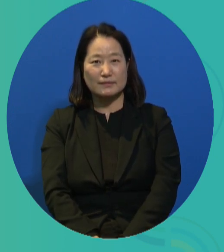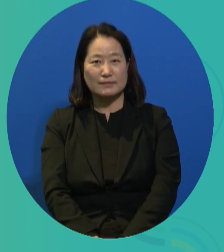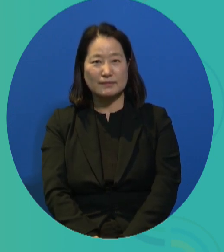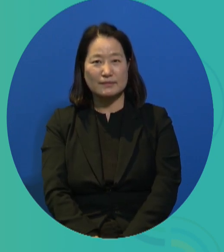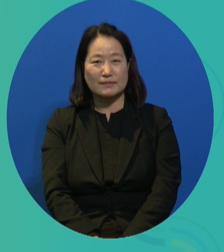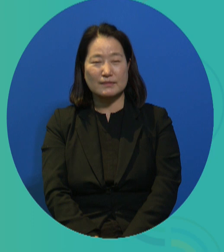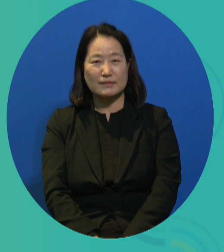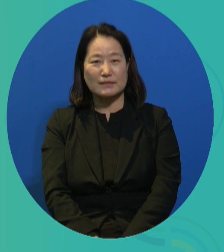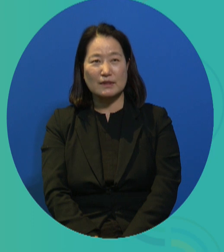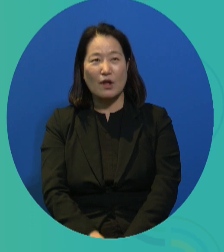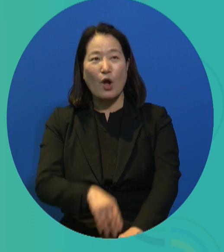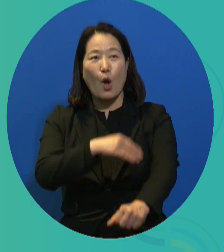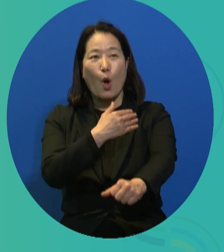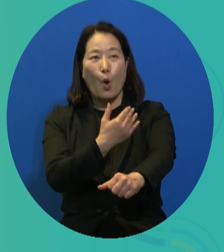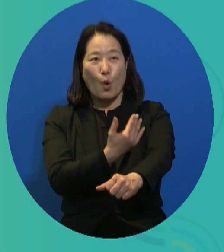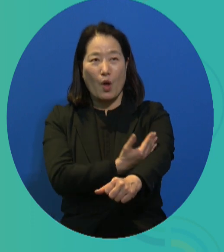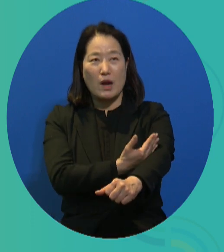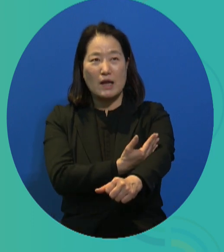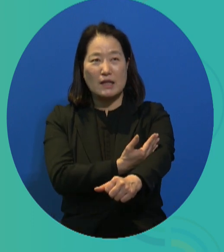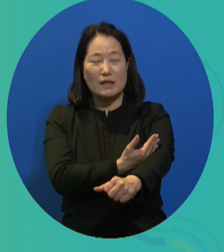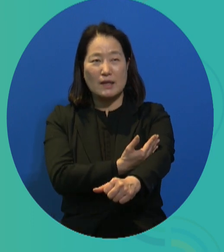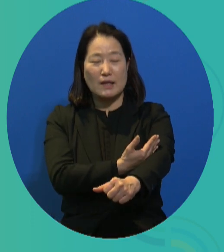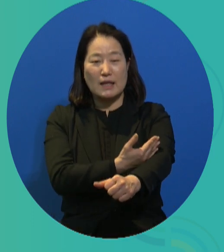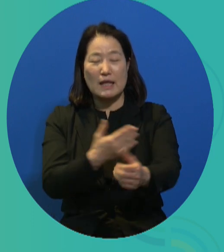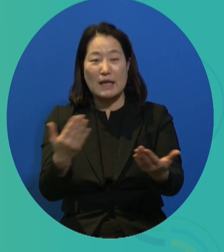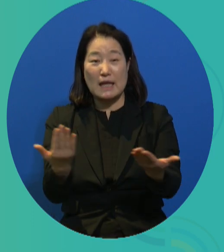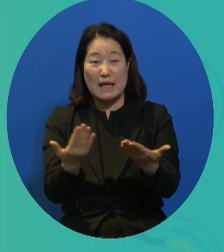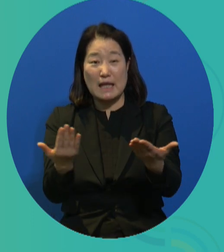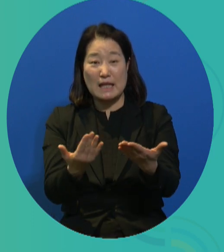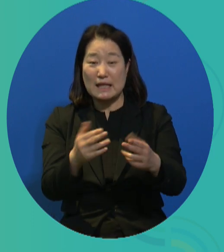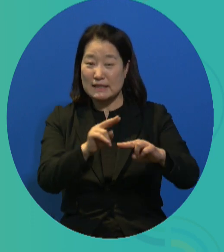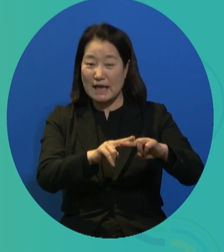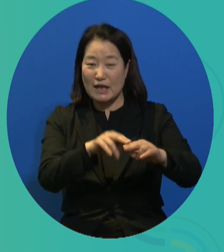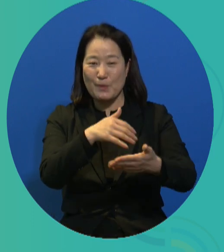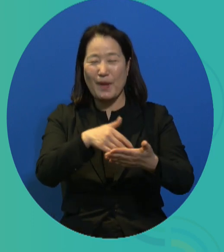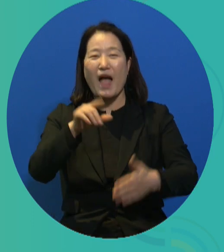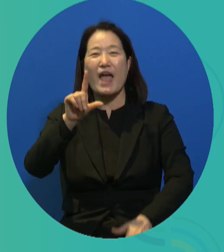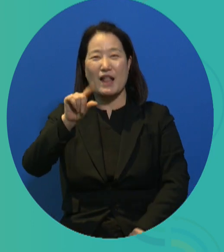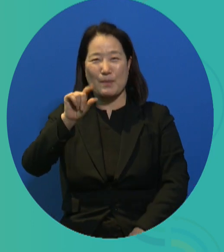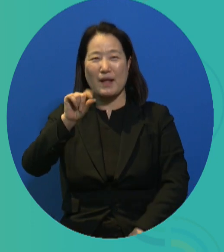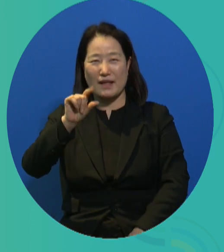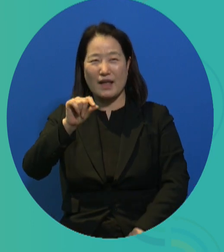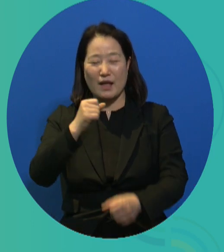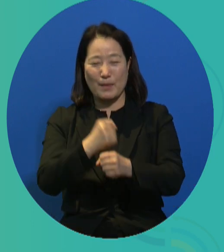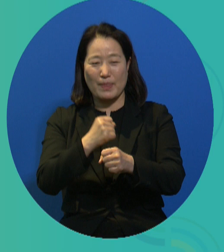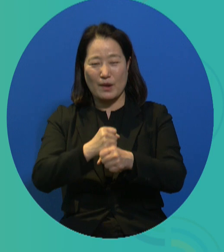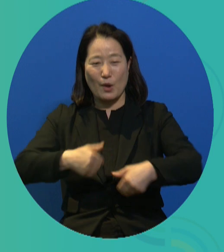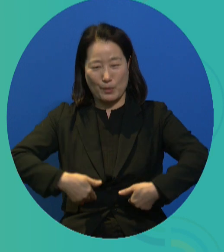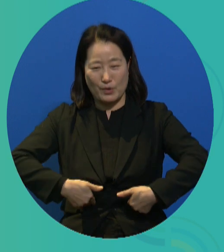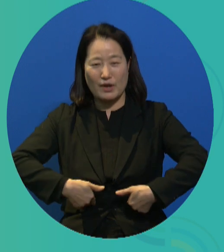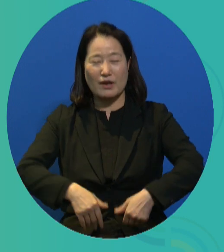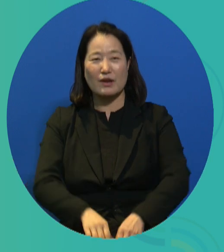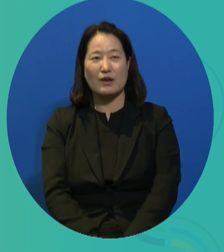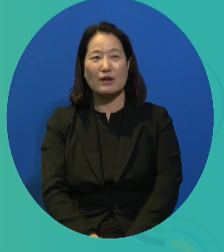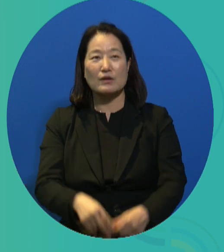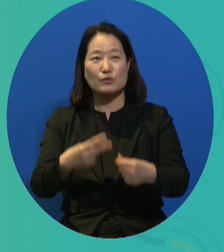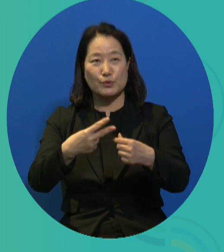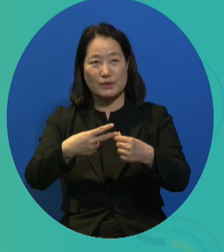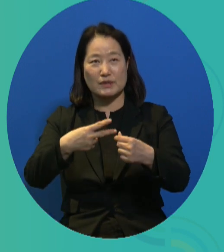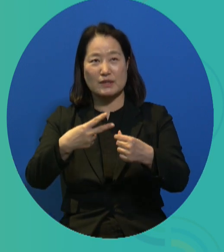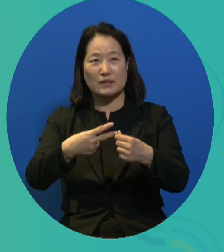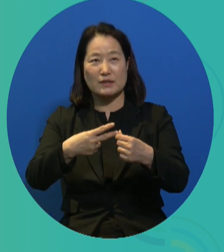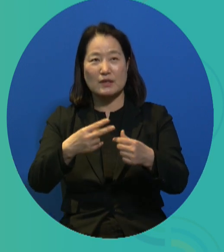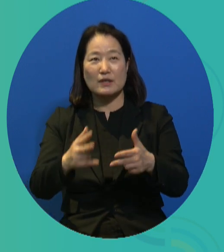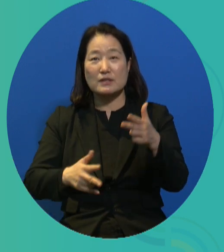First of all, I would like to argue that we need at least 10,000 jobs